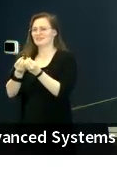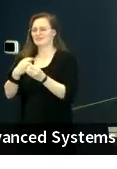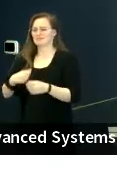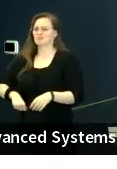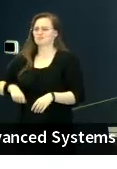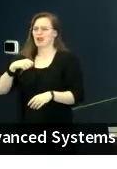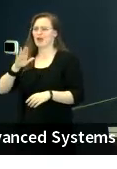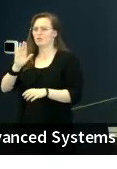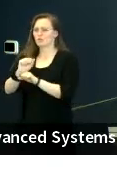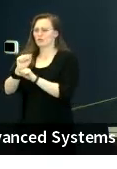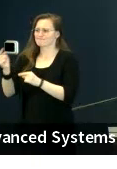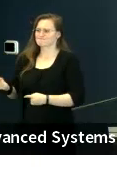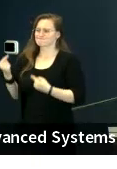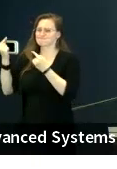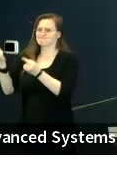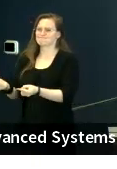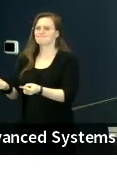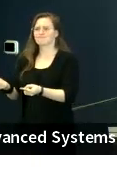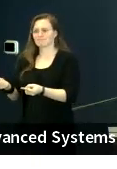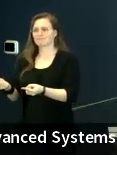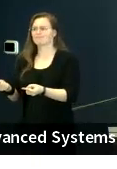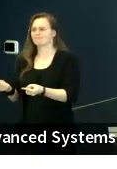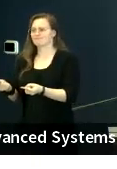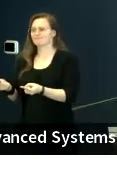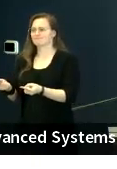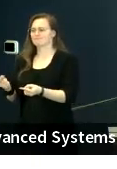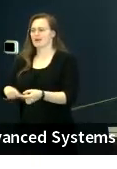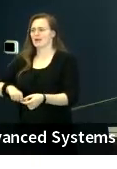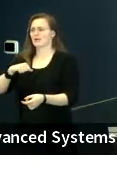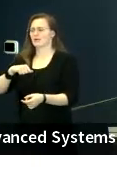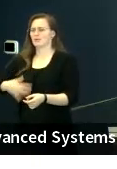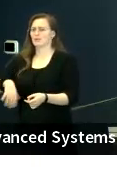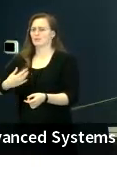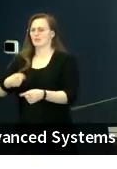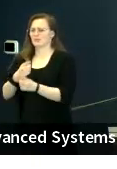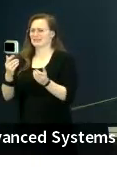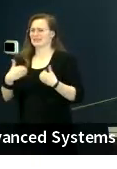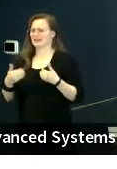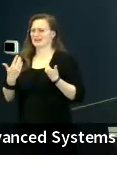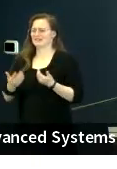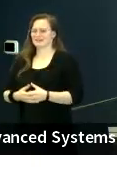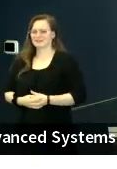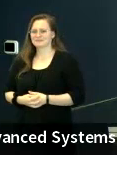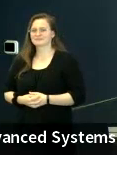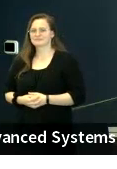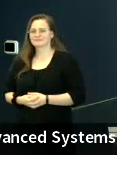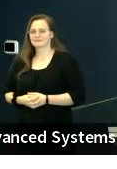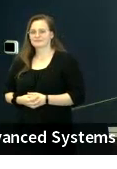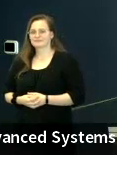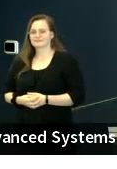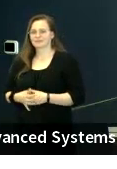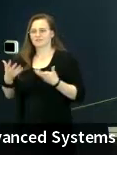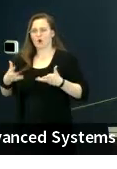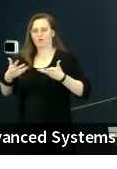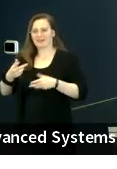already doing and the causes that you're beginning to champion at a young age. You already are public